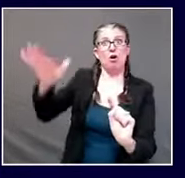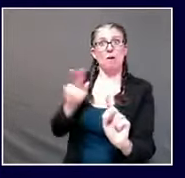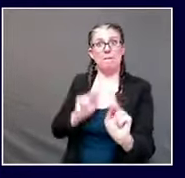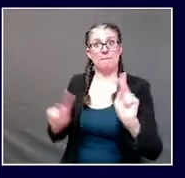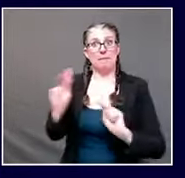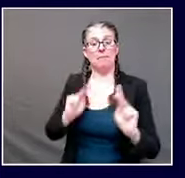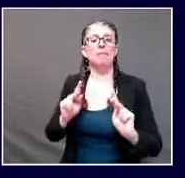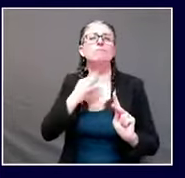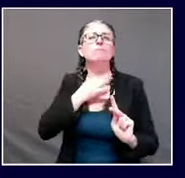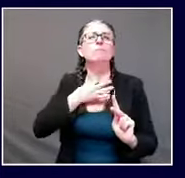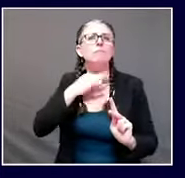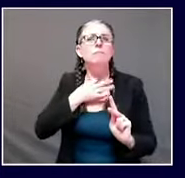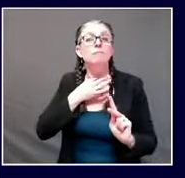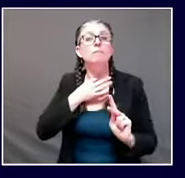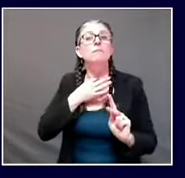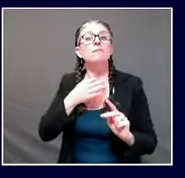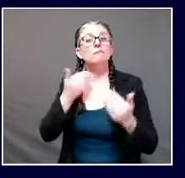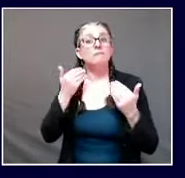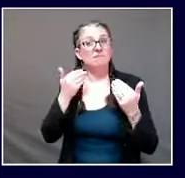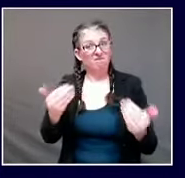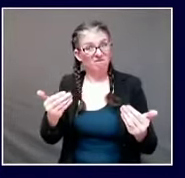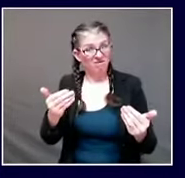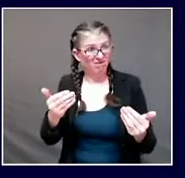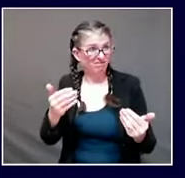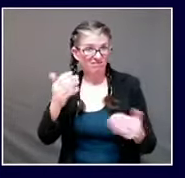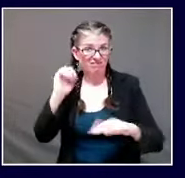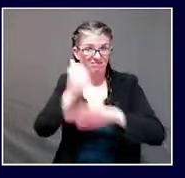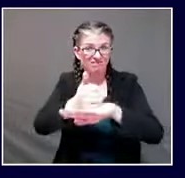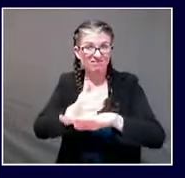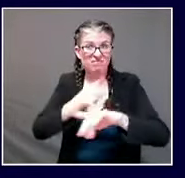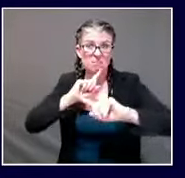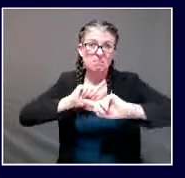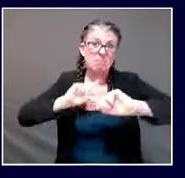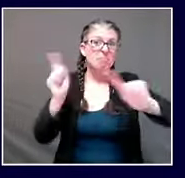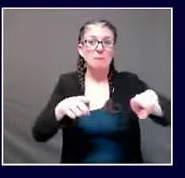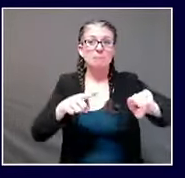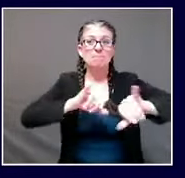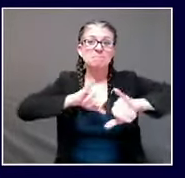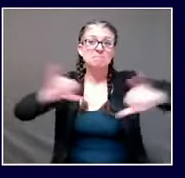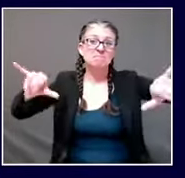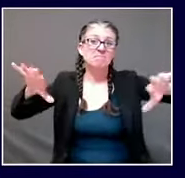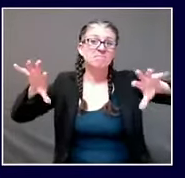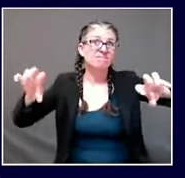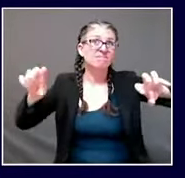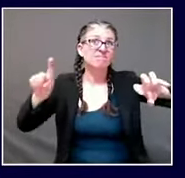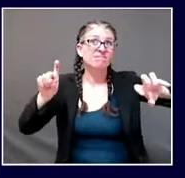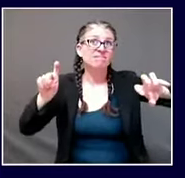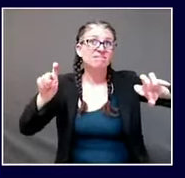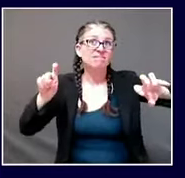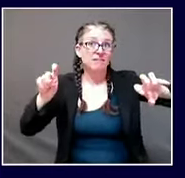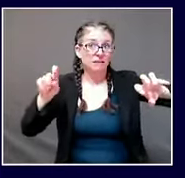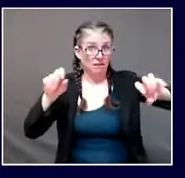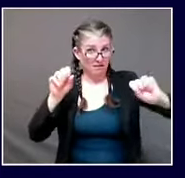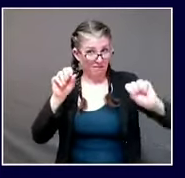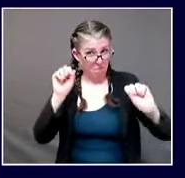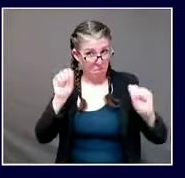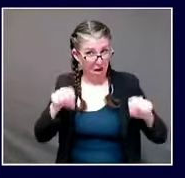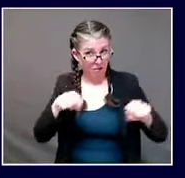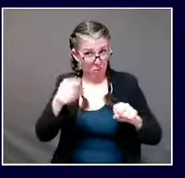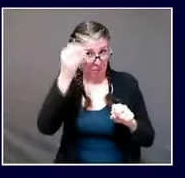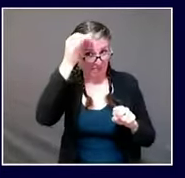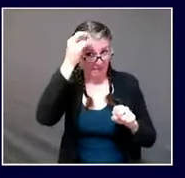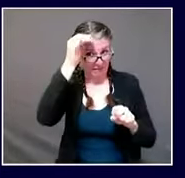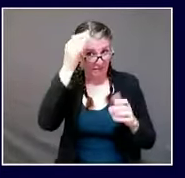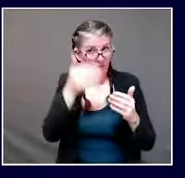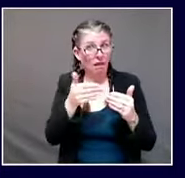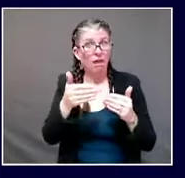earlier in the pandemic can we do that without assistance from the federal government and how can we truly hold